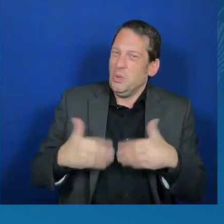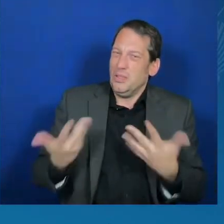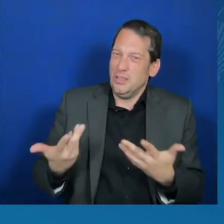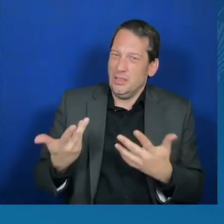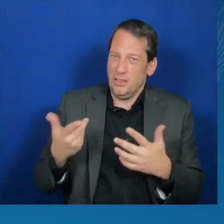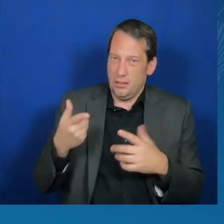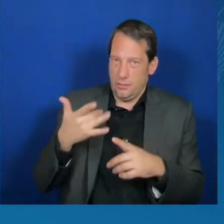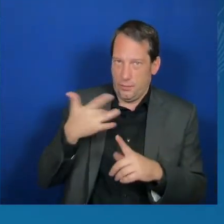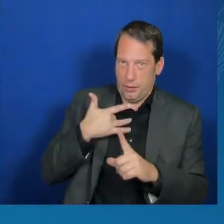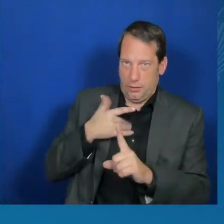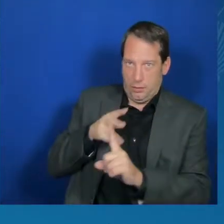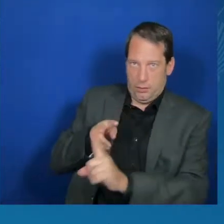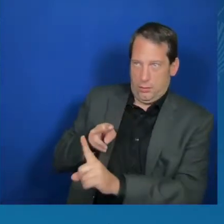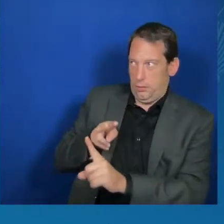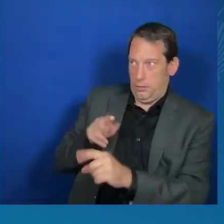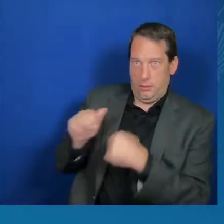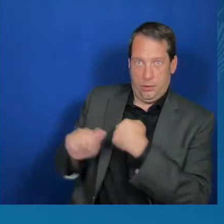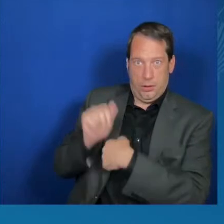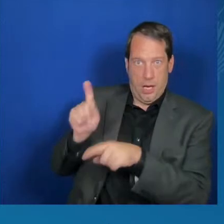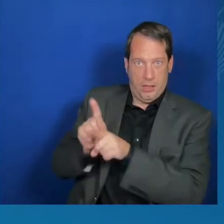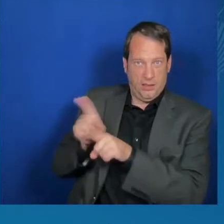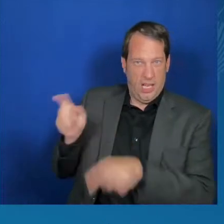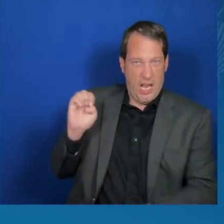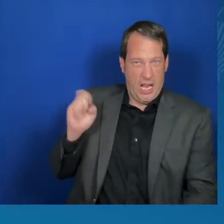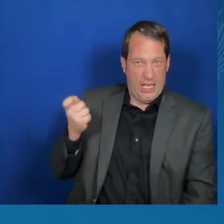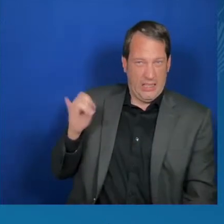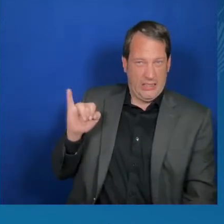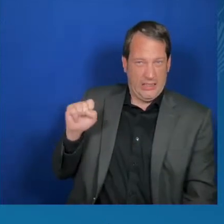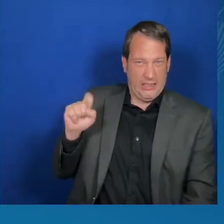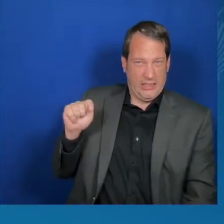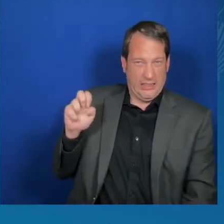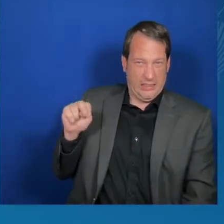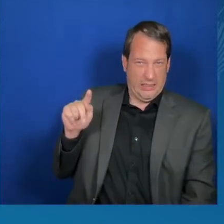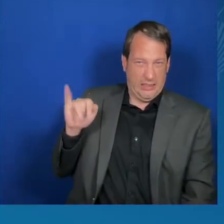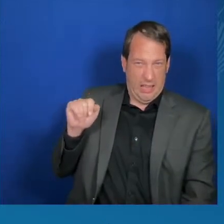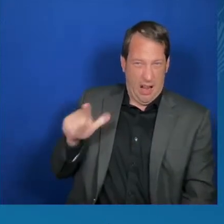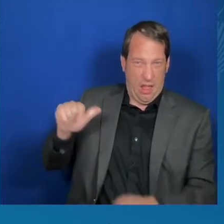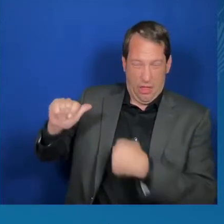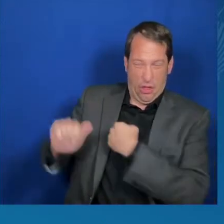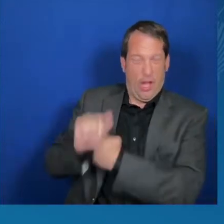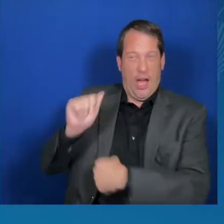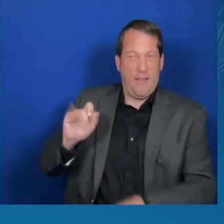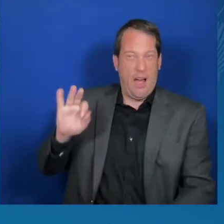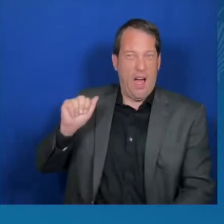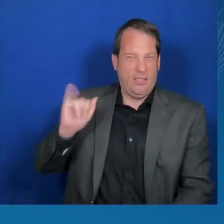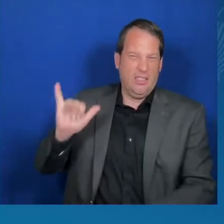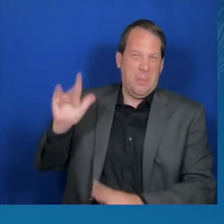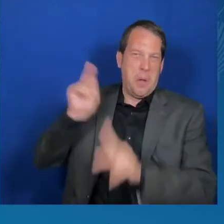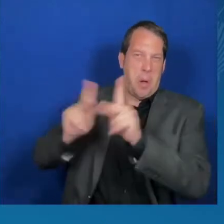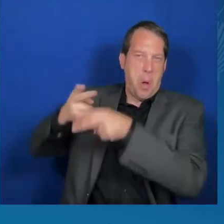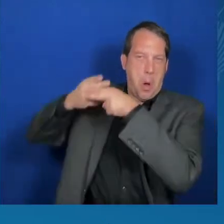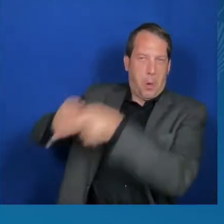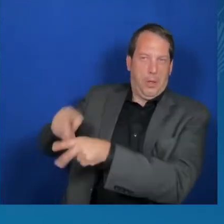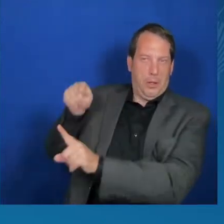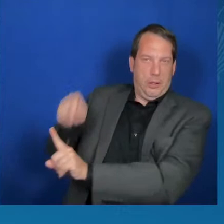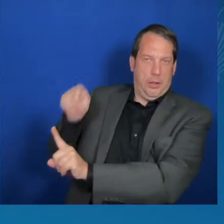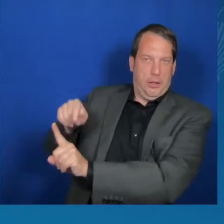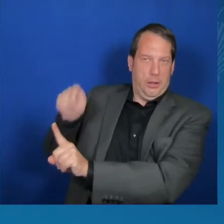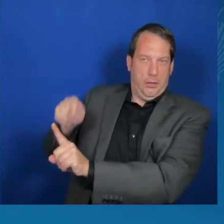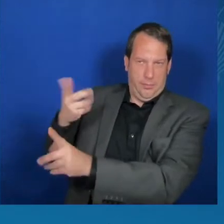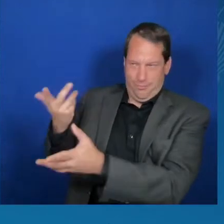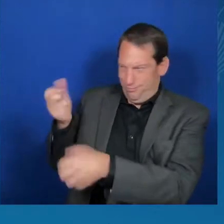could endanger the very existence of humanity. These threats, without question,